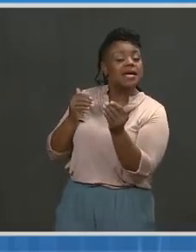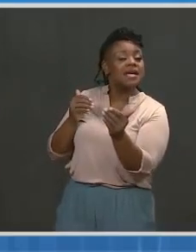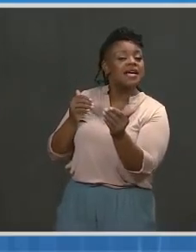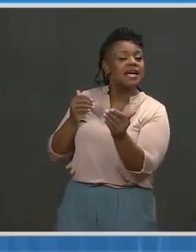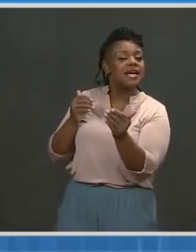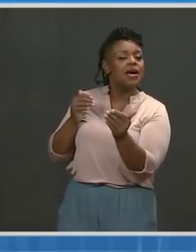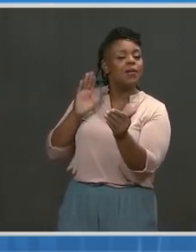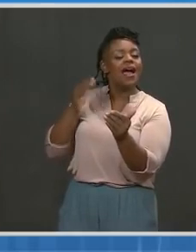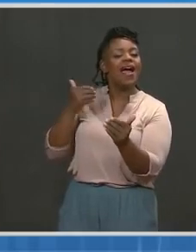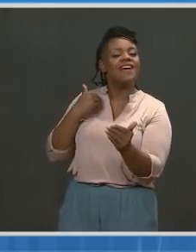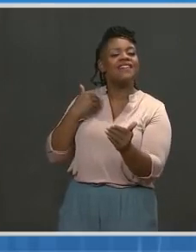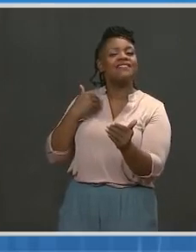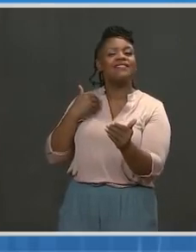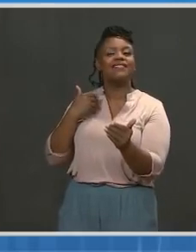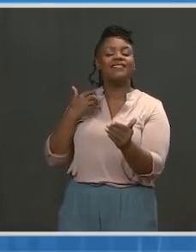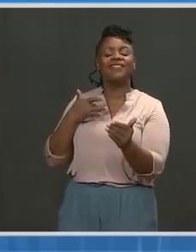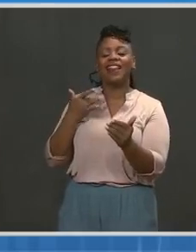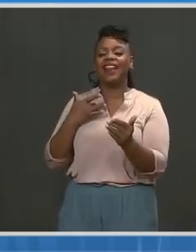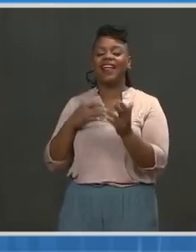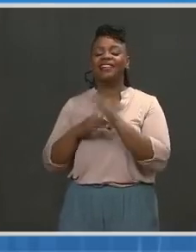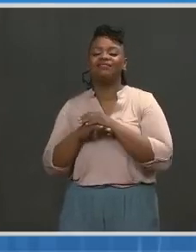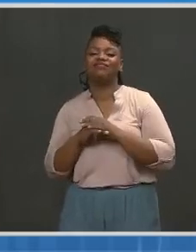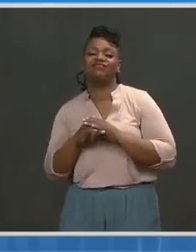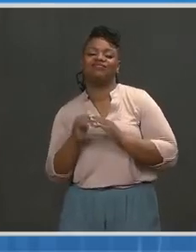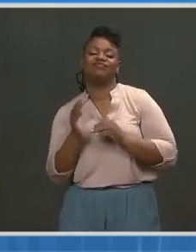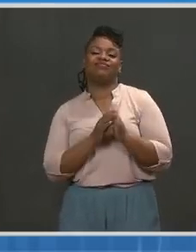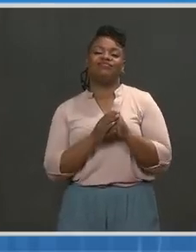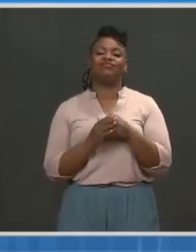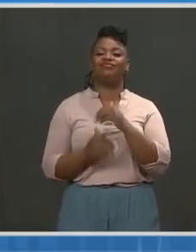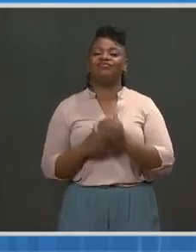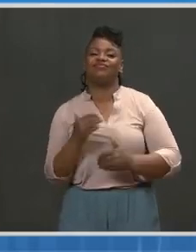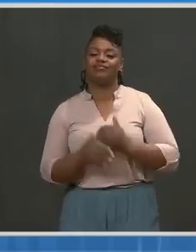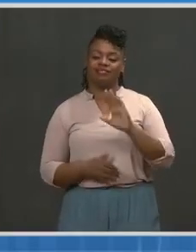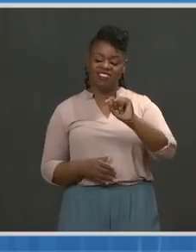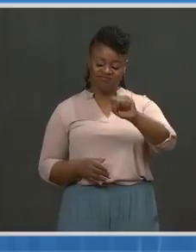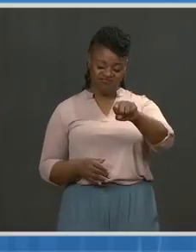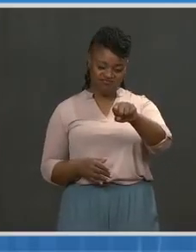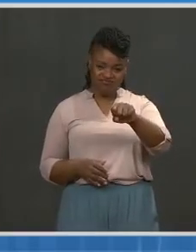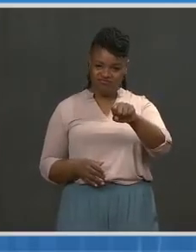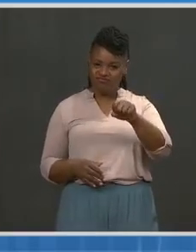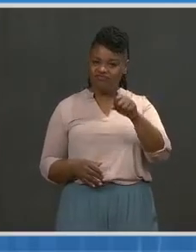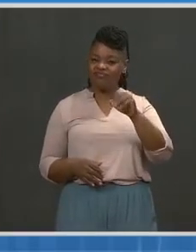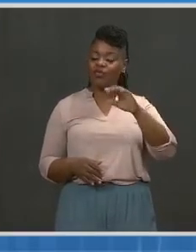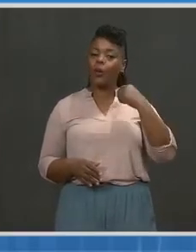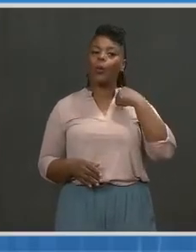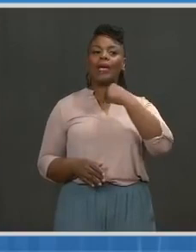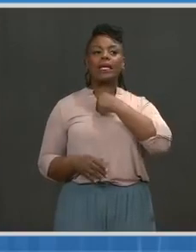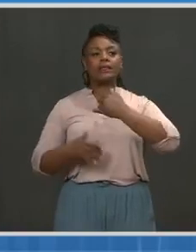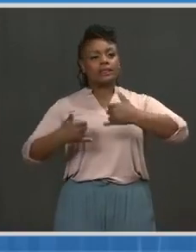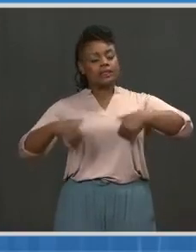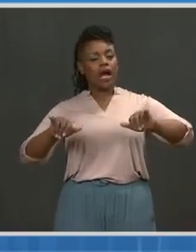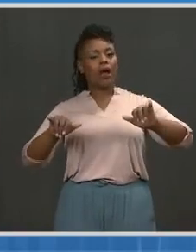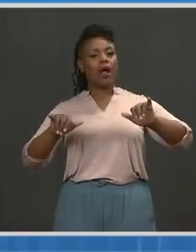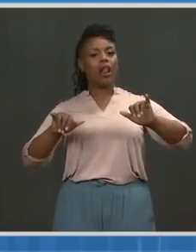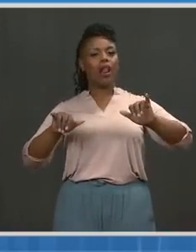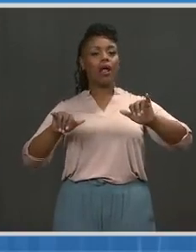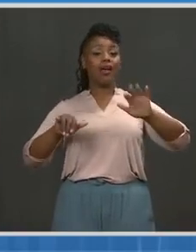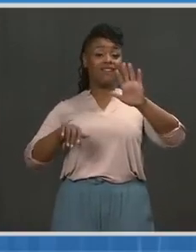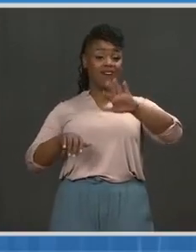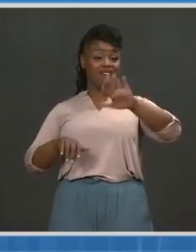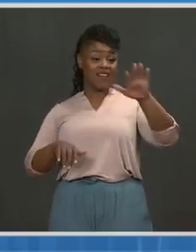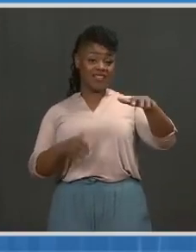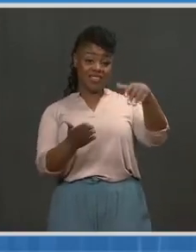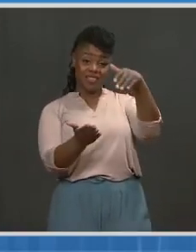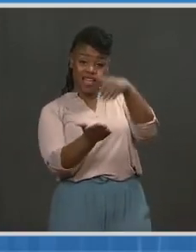in the next couple of months where we will have a lot more people vaccinated and we will really be able to blunt infection rates. We're still